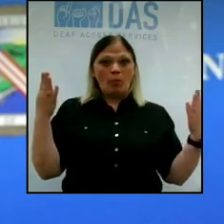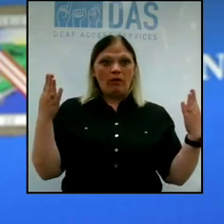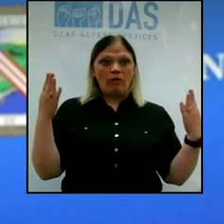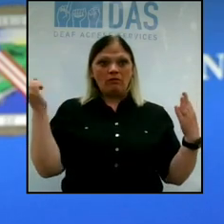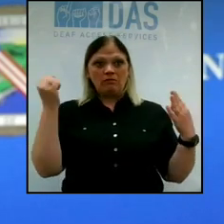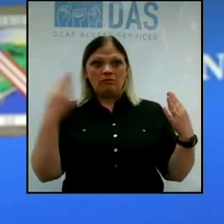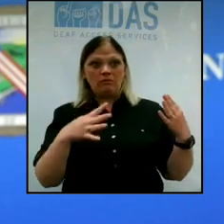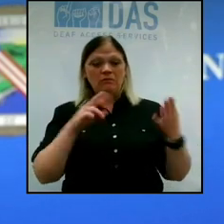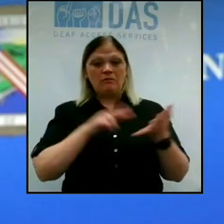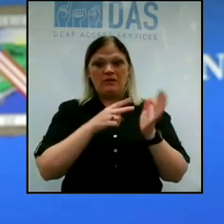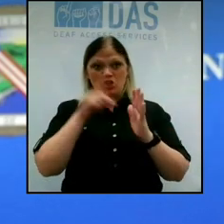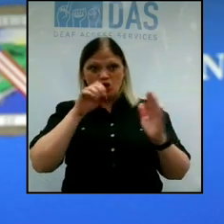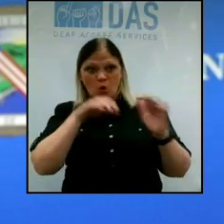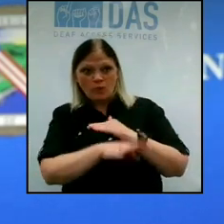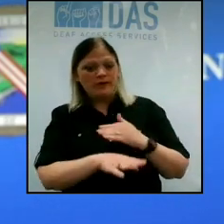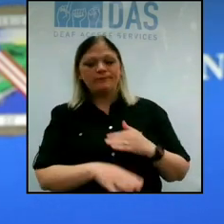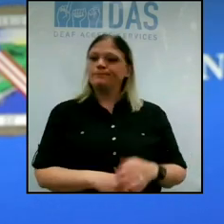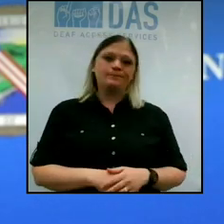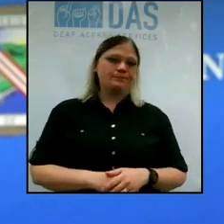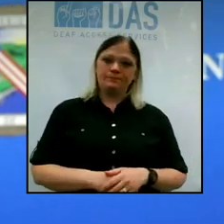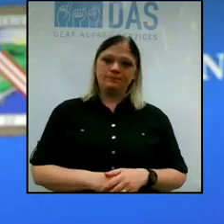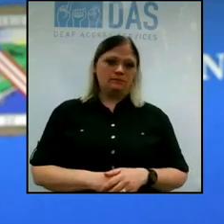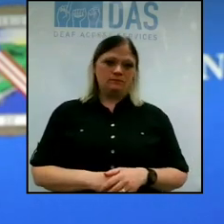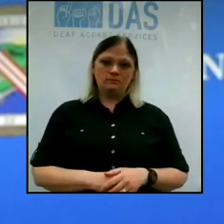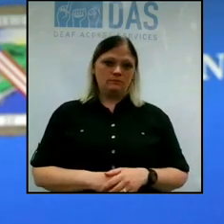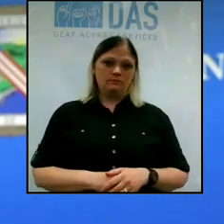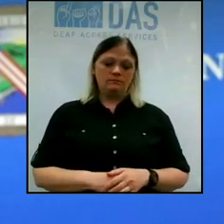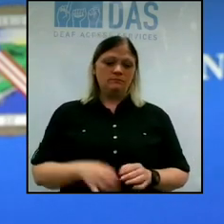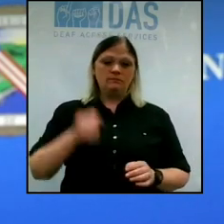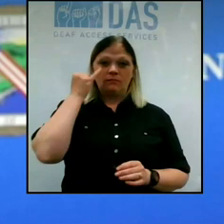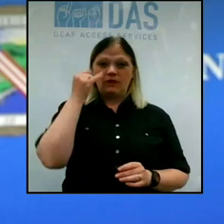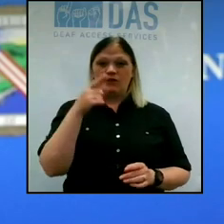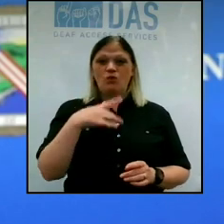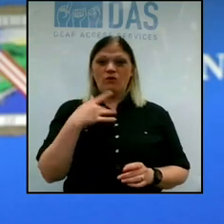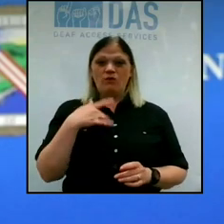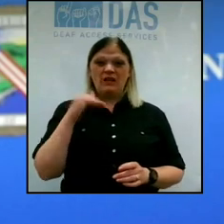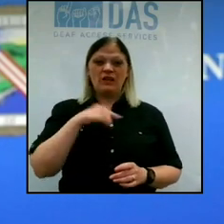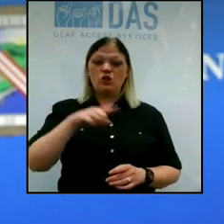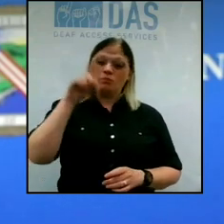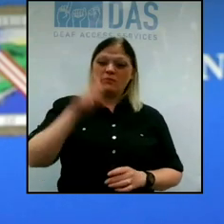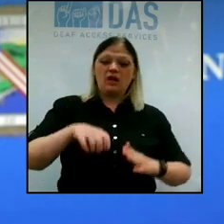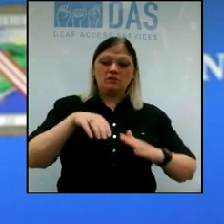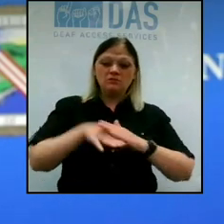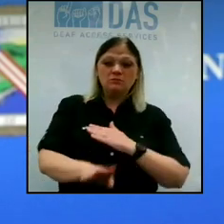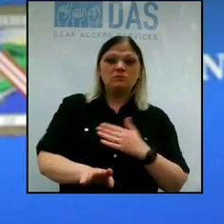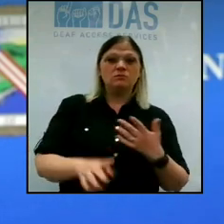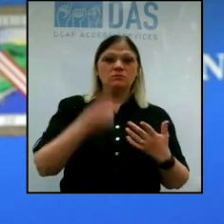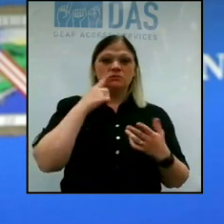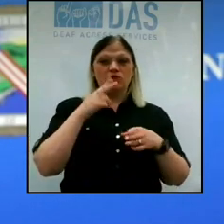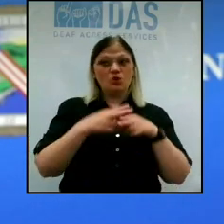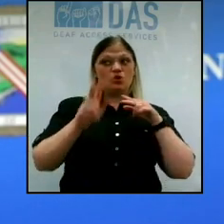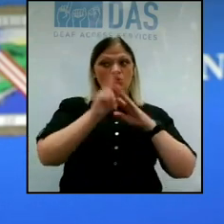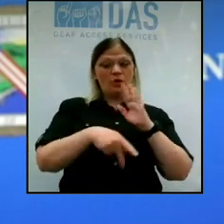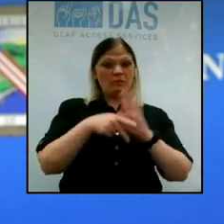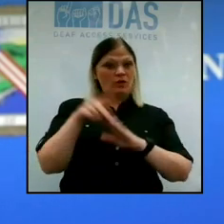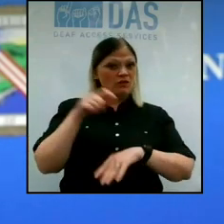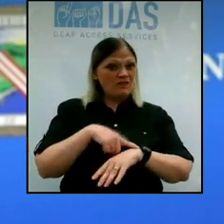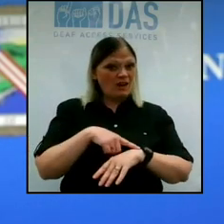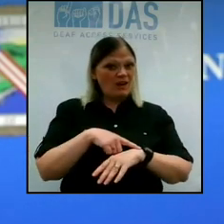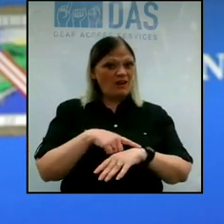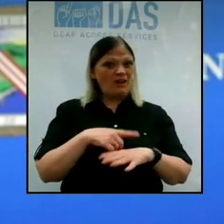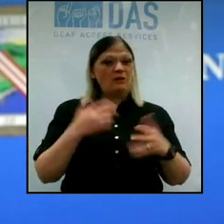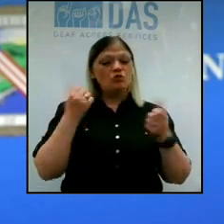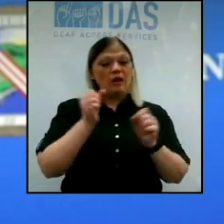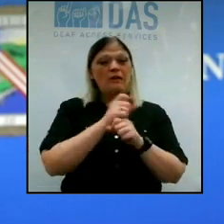mean that you should go in them and partake. If, you know, if you feel that you do have to go in for a short period of time, you know,